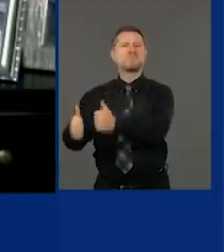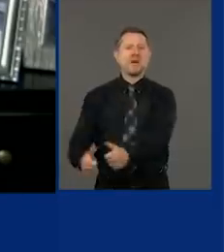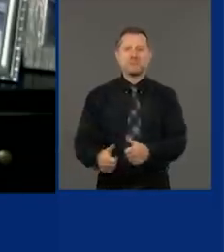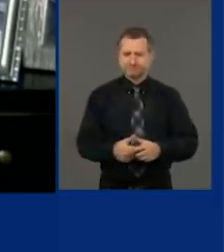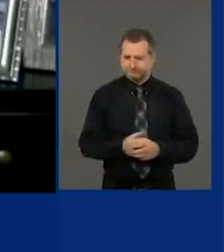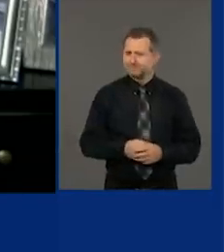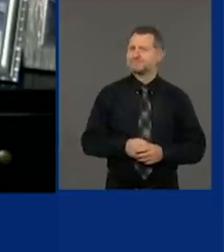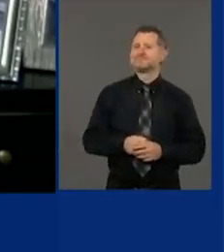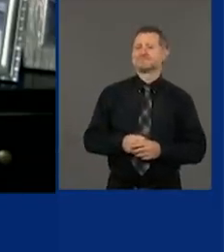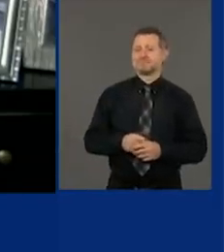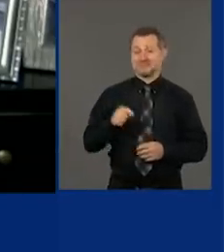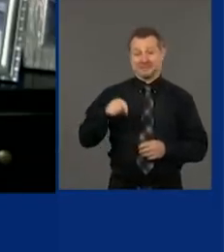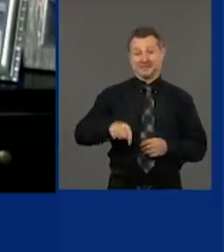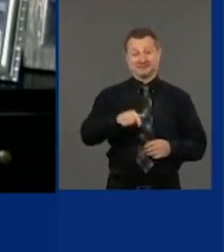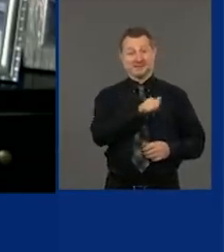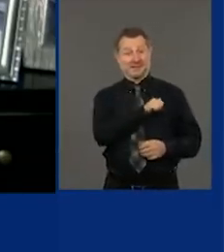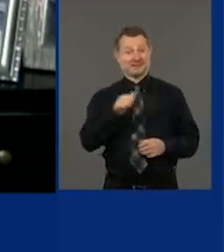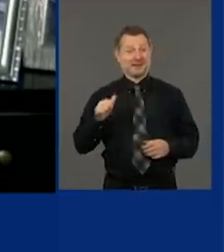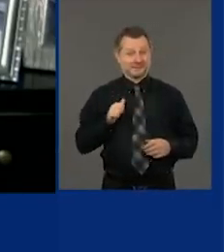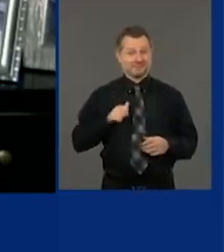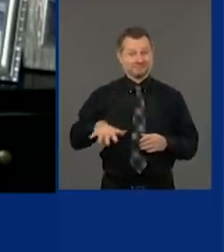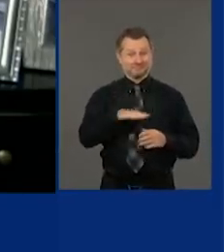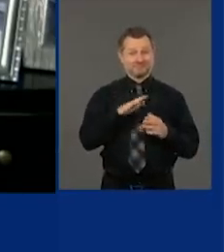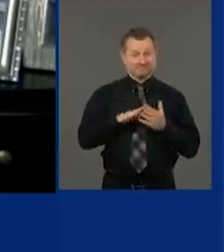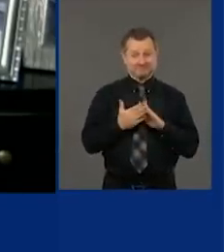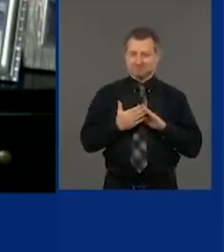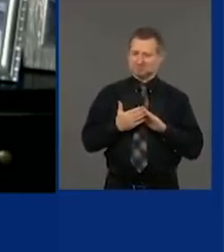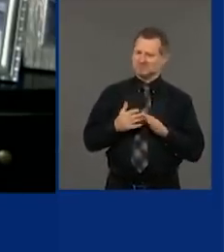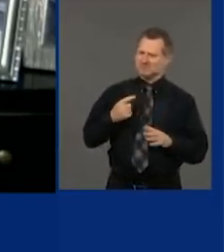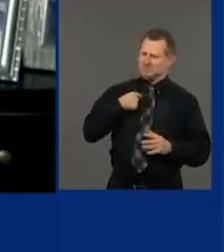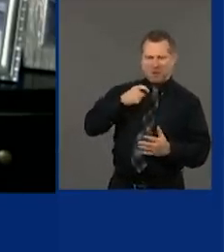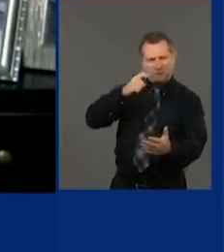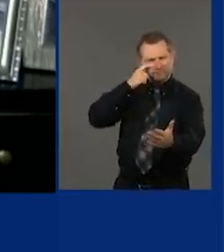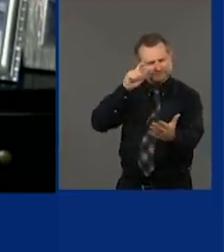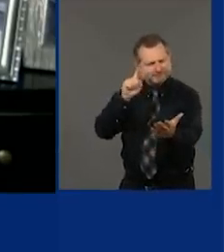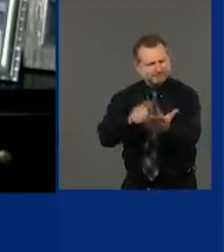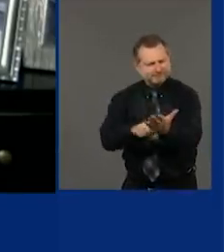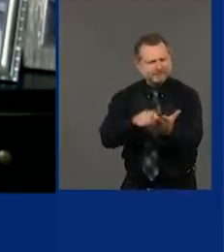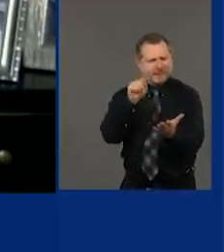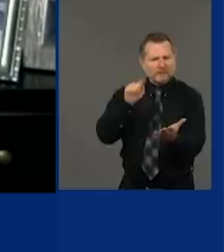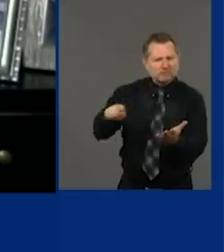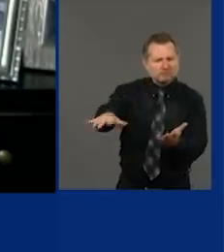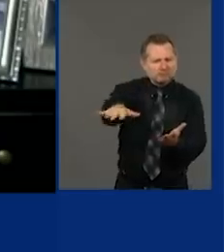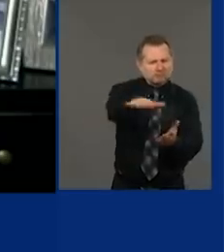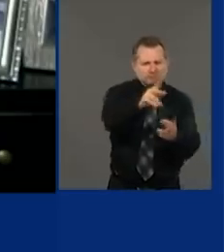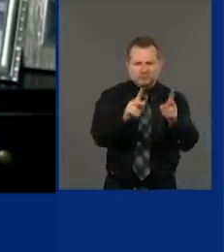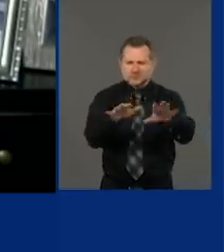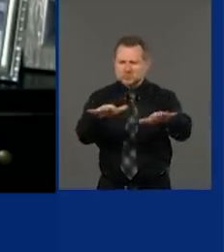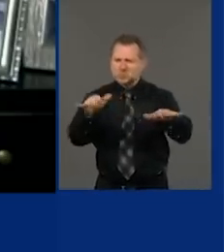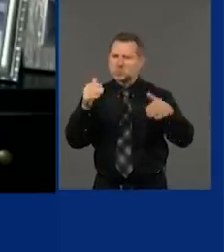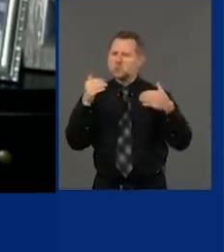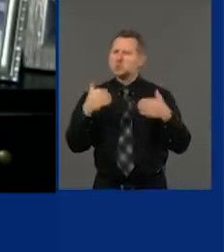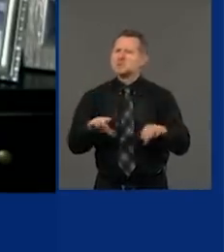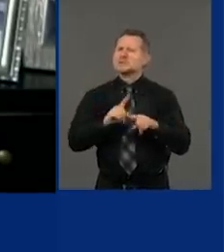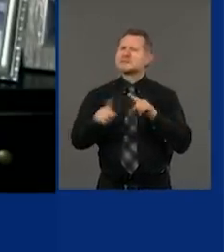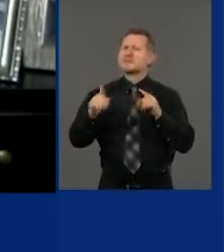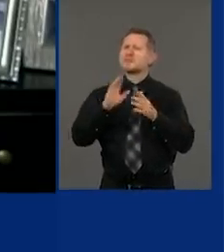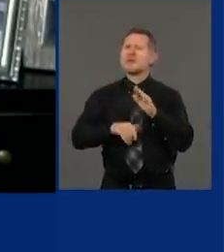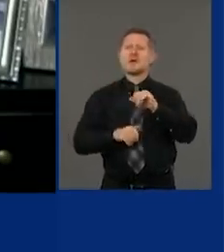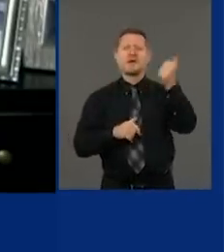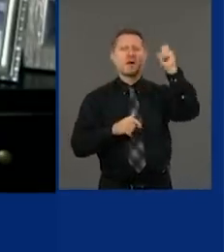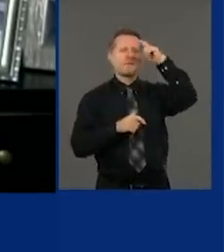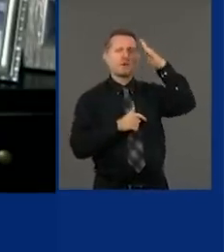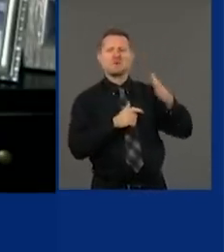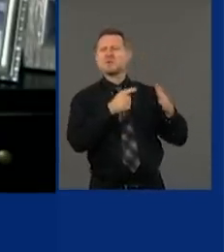in Atlanta, when we saw that we were in a very different place than the governor's leadership was taking